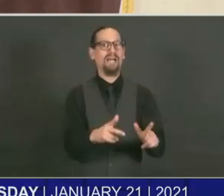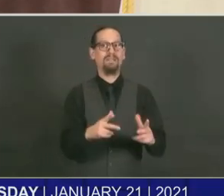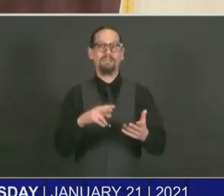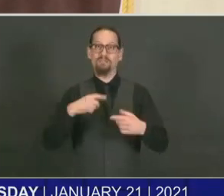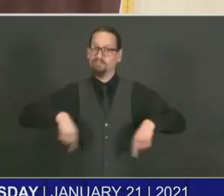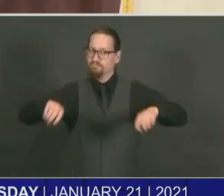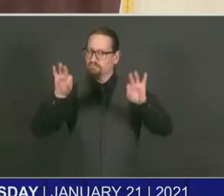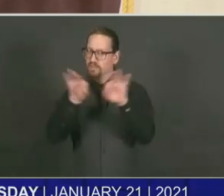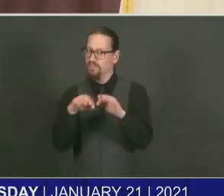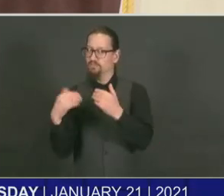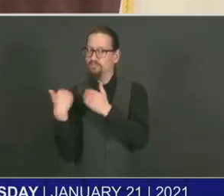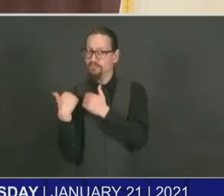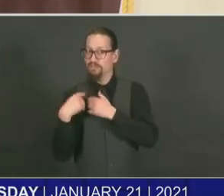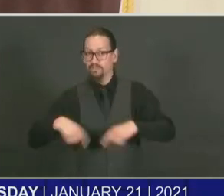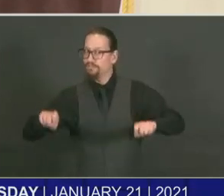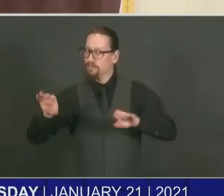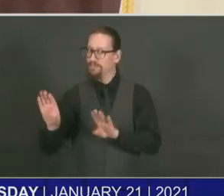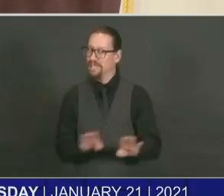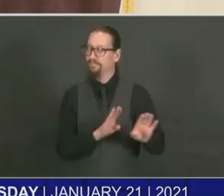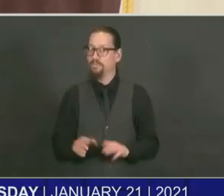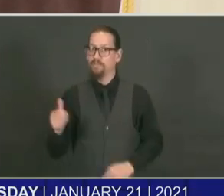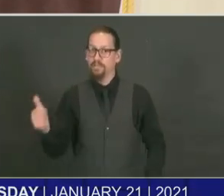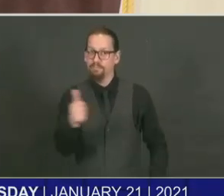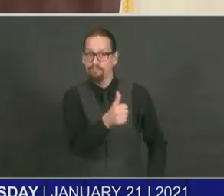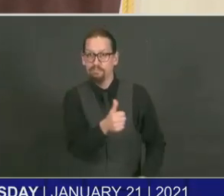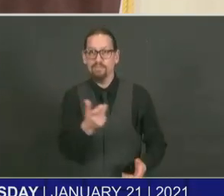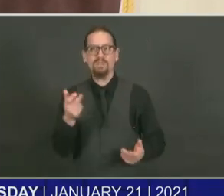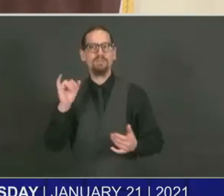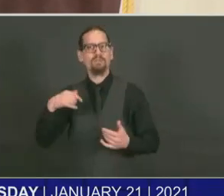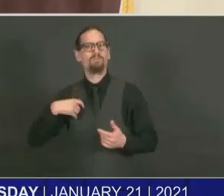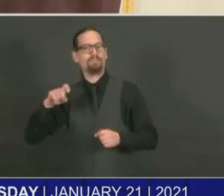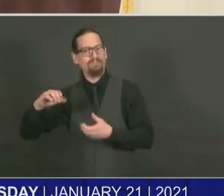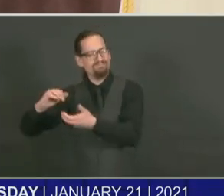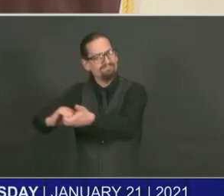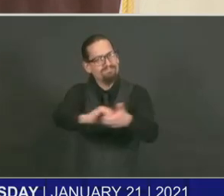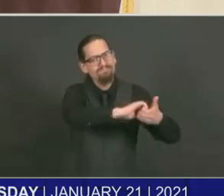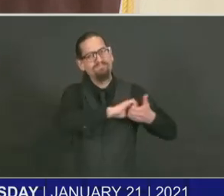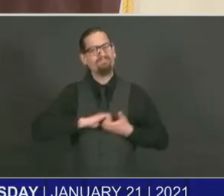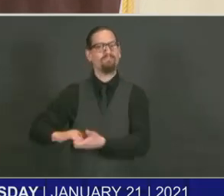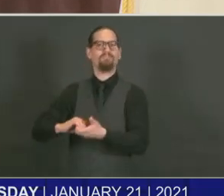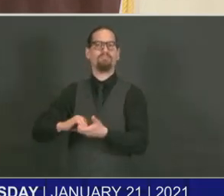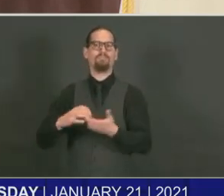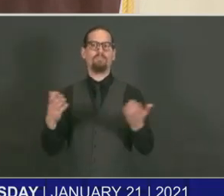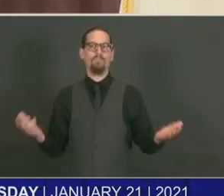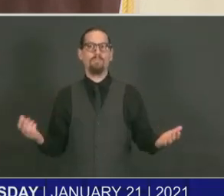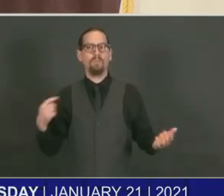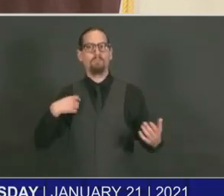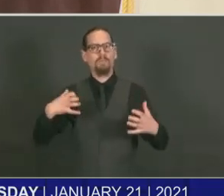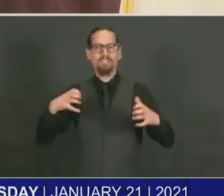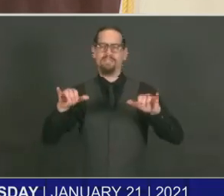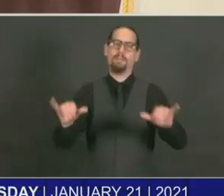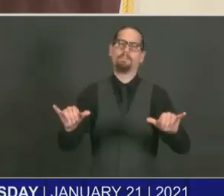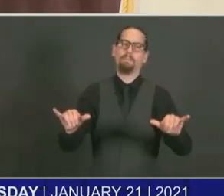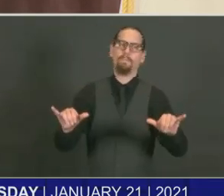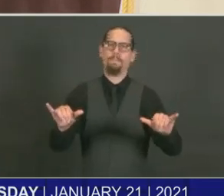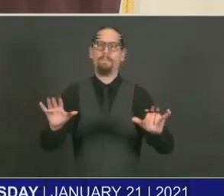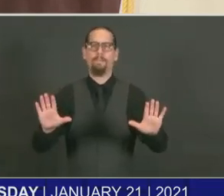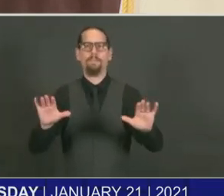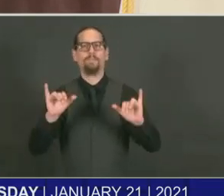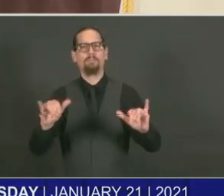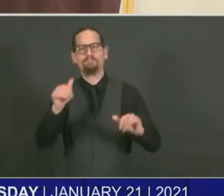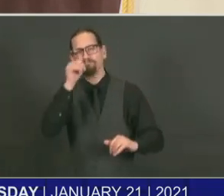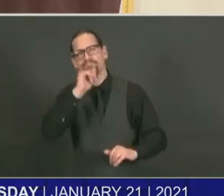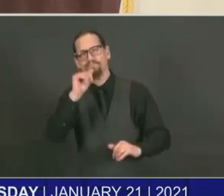us also is another factor. So we want to keep things as they are, get through these